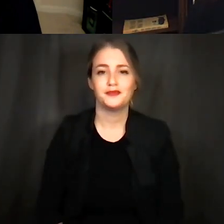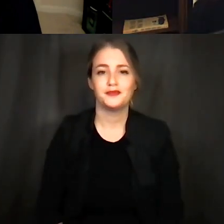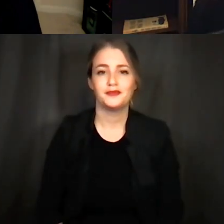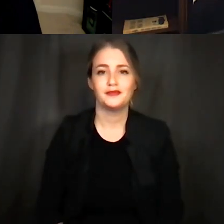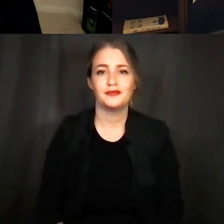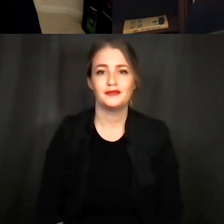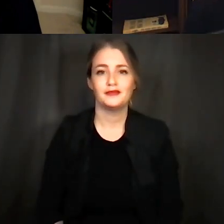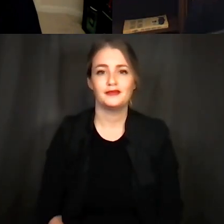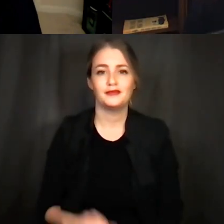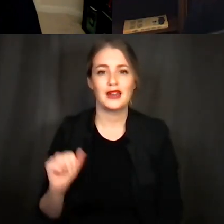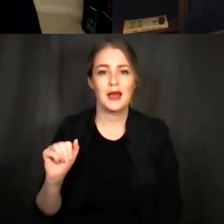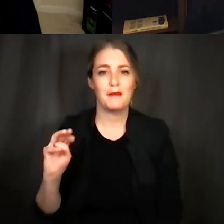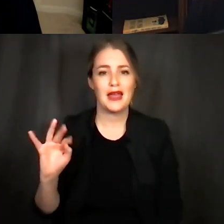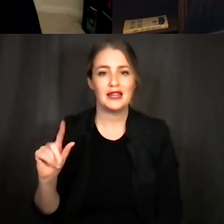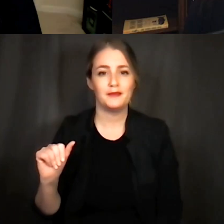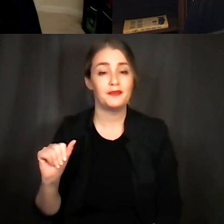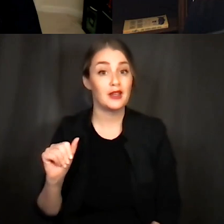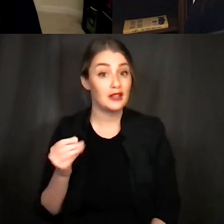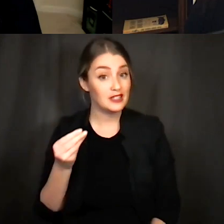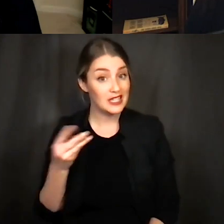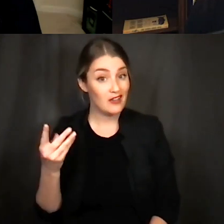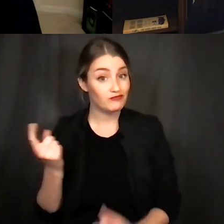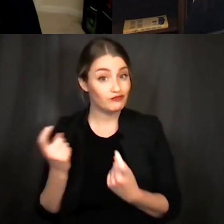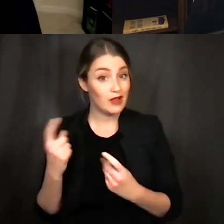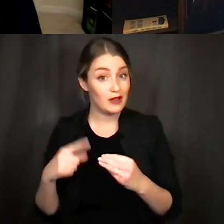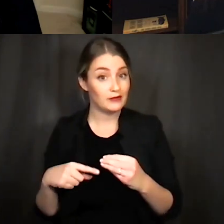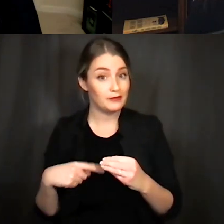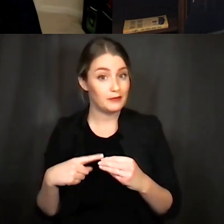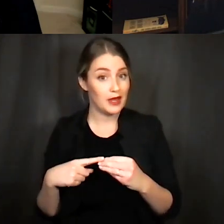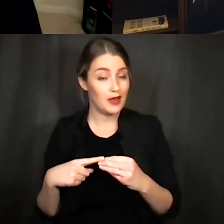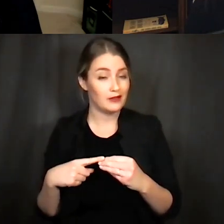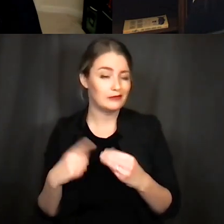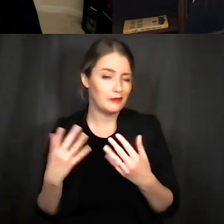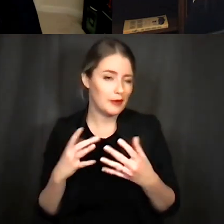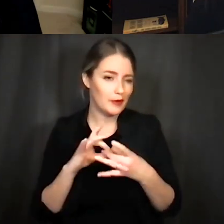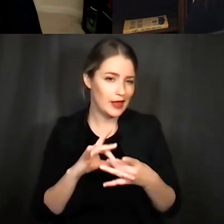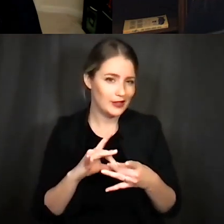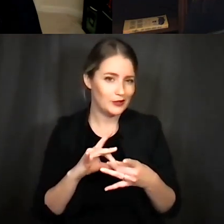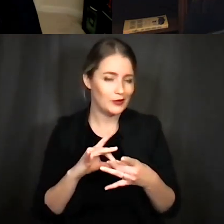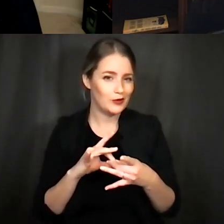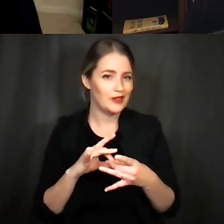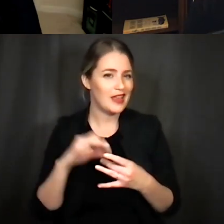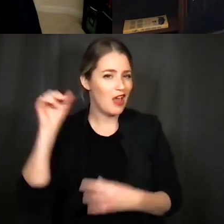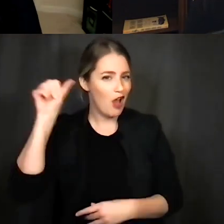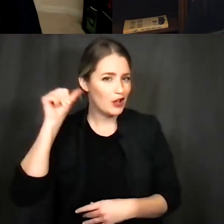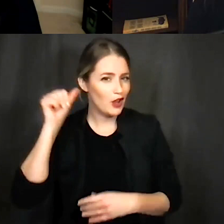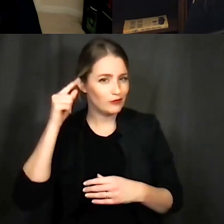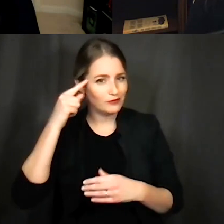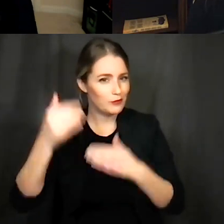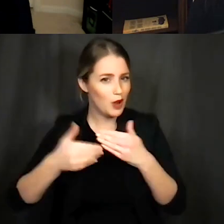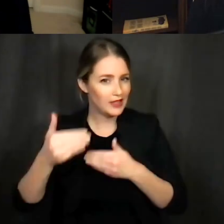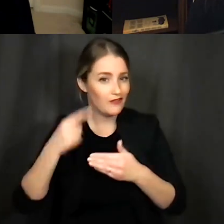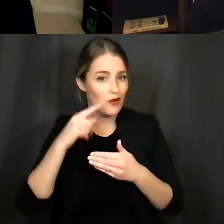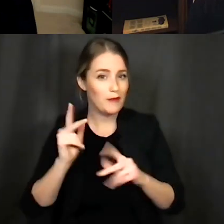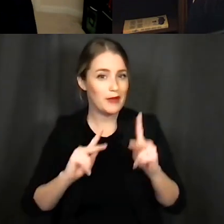we've had several questions um this might be related to audio processing for folks with um